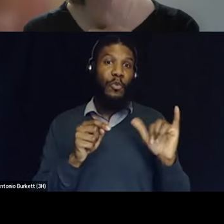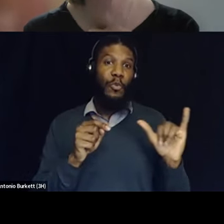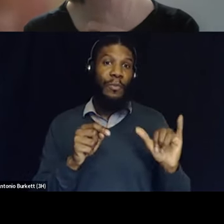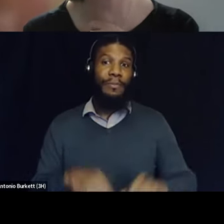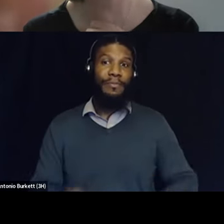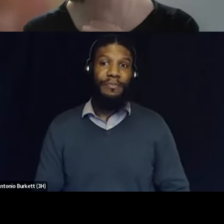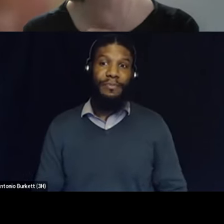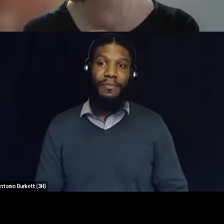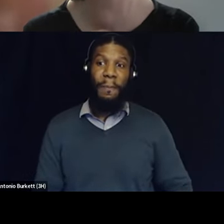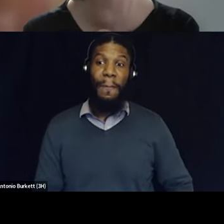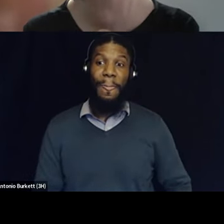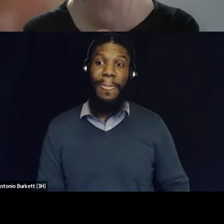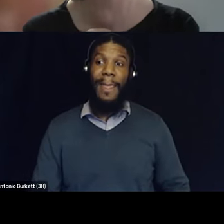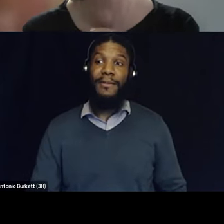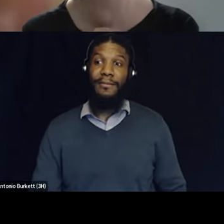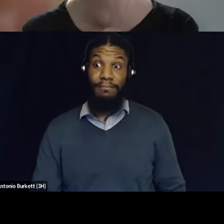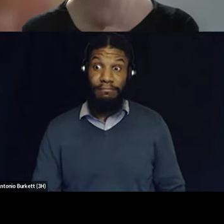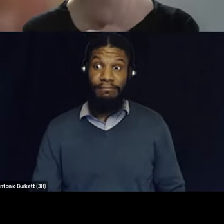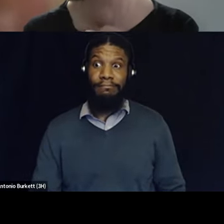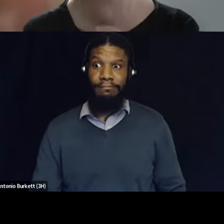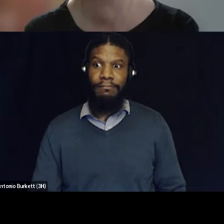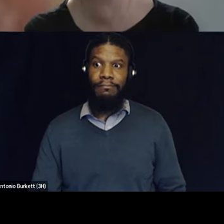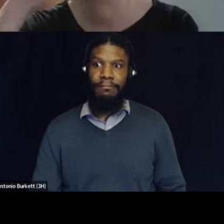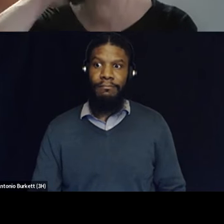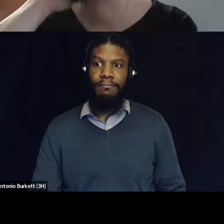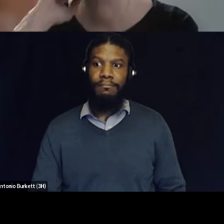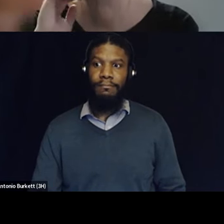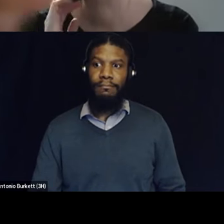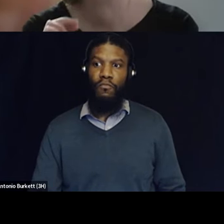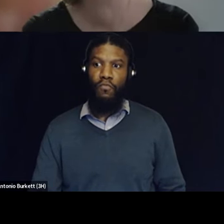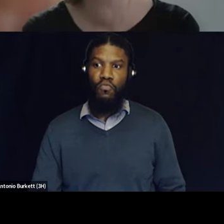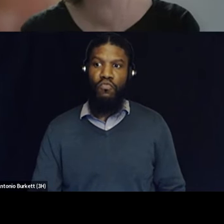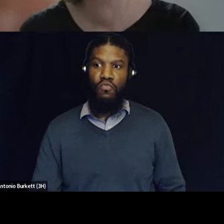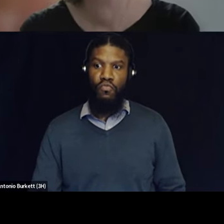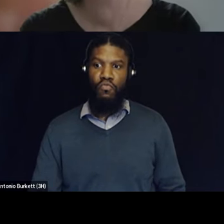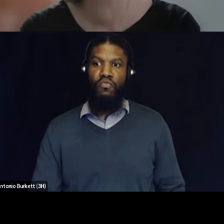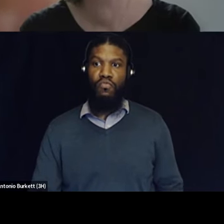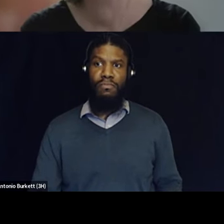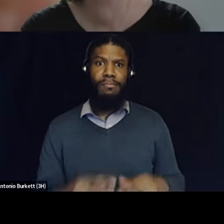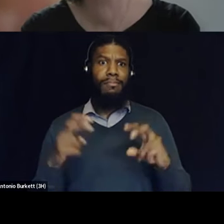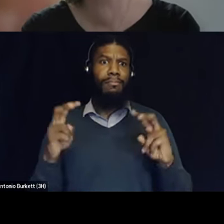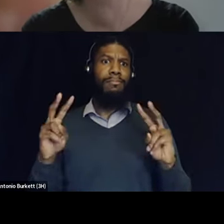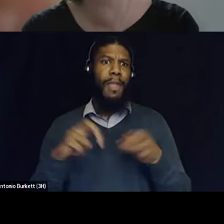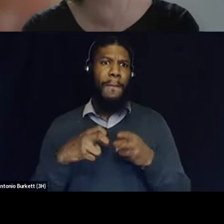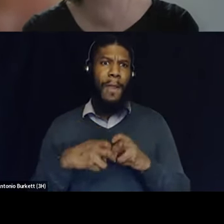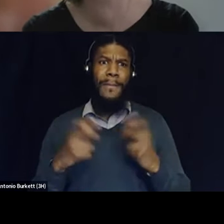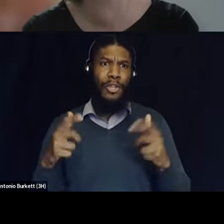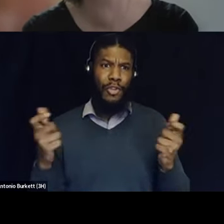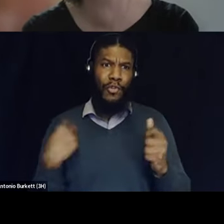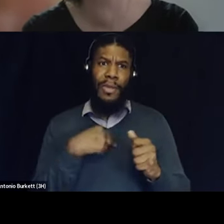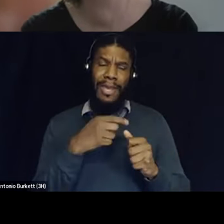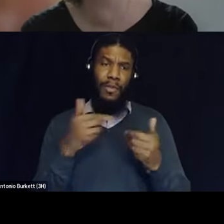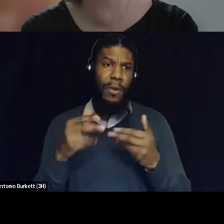you know this this problem is huge and we kind of have to strap on because we're it's gonna get worse